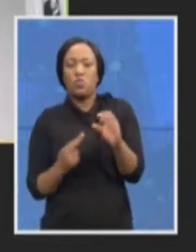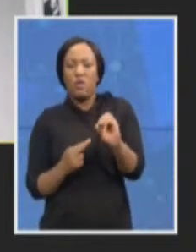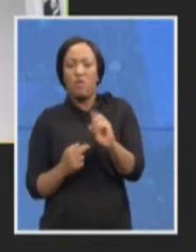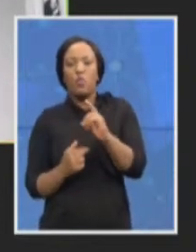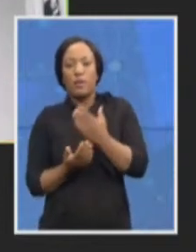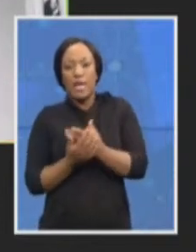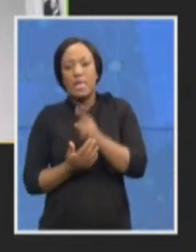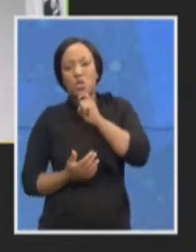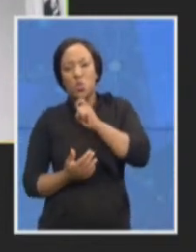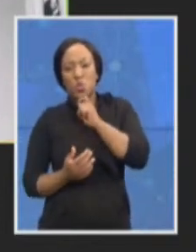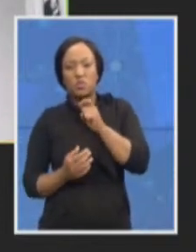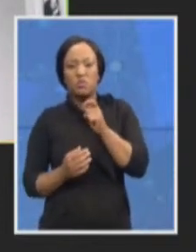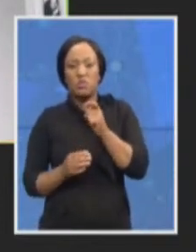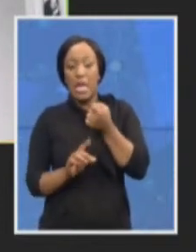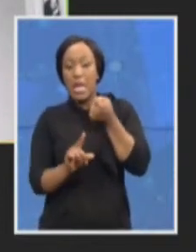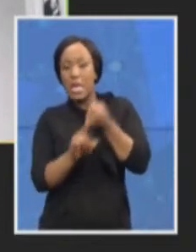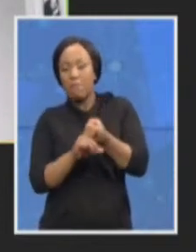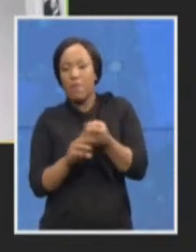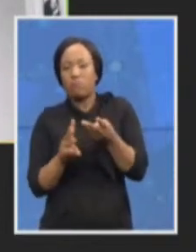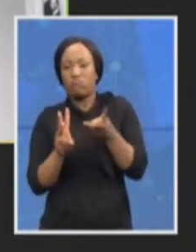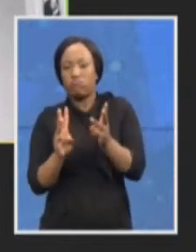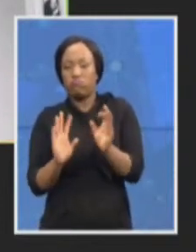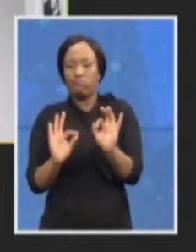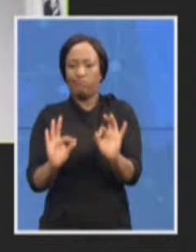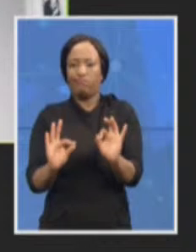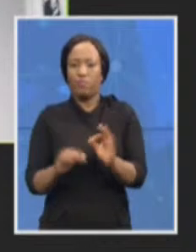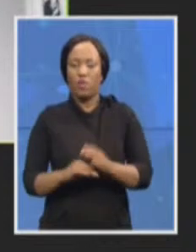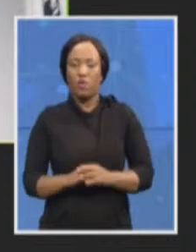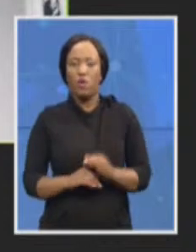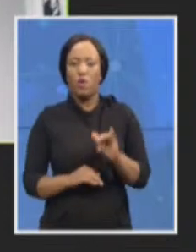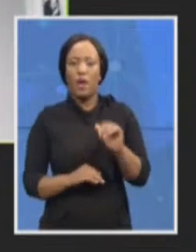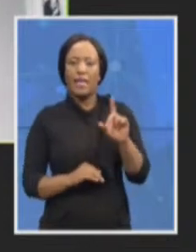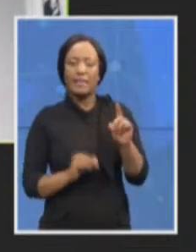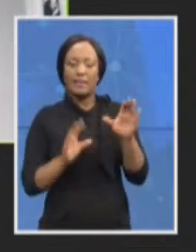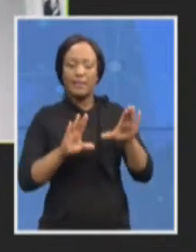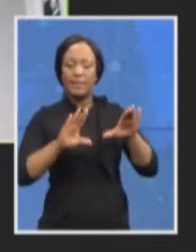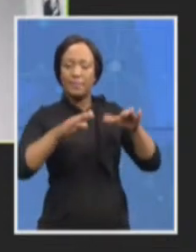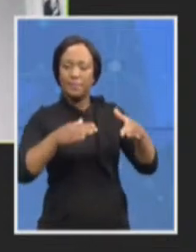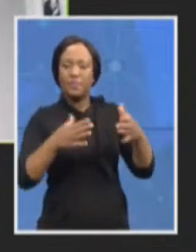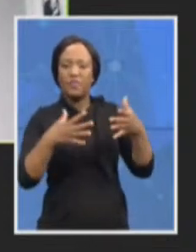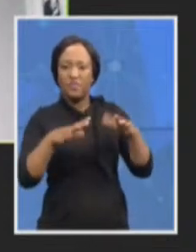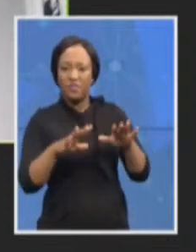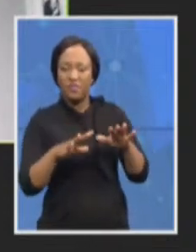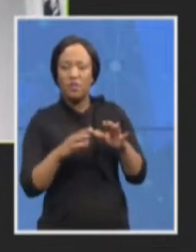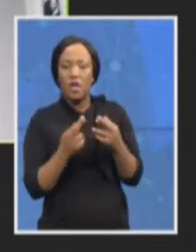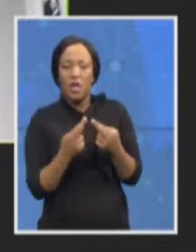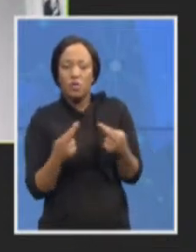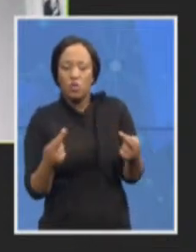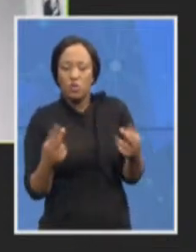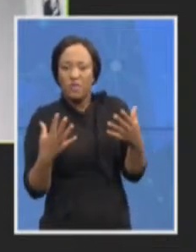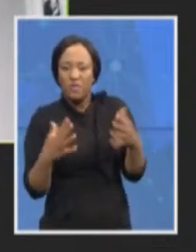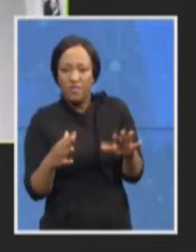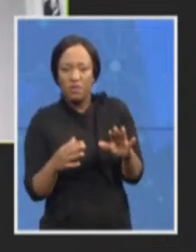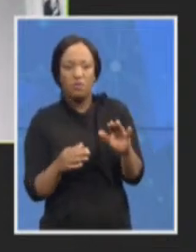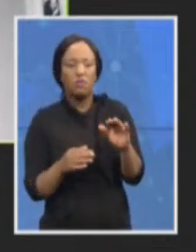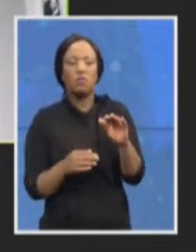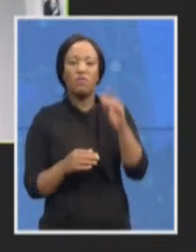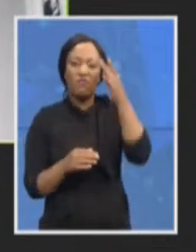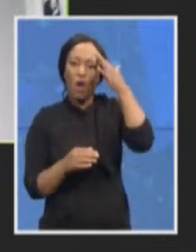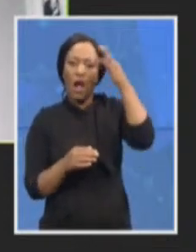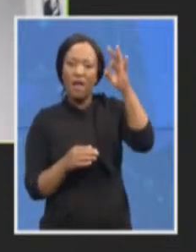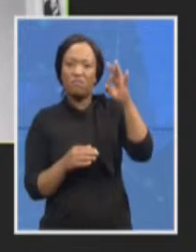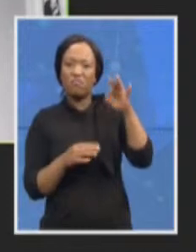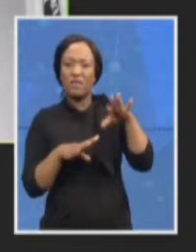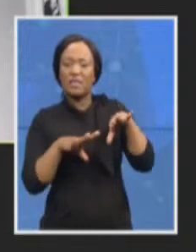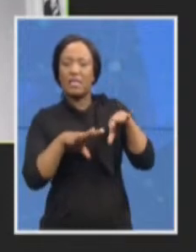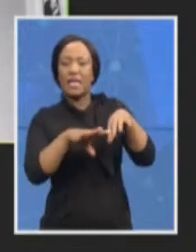The ID has additionally began the process of onboarding resources from the State Capture Commission in order to manage the process of when